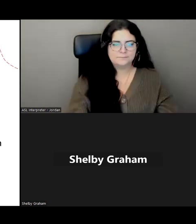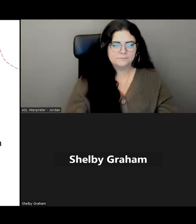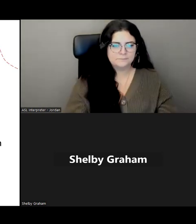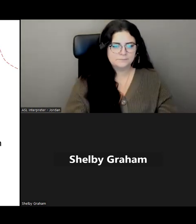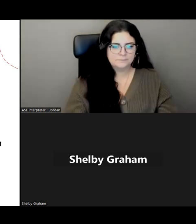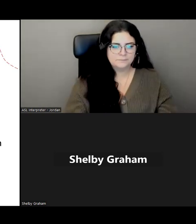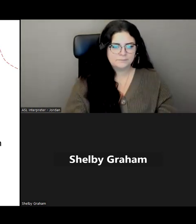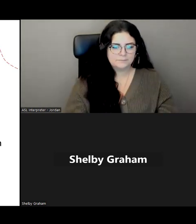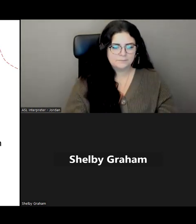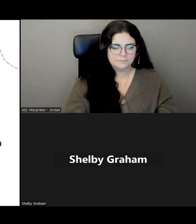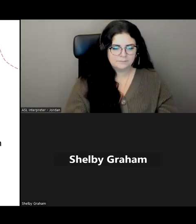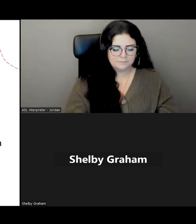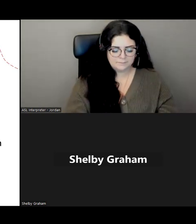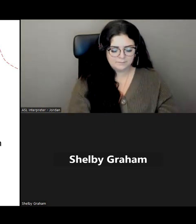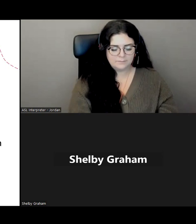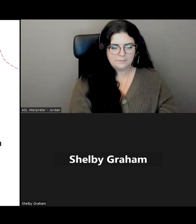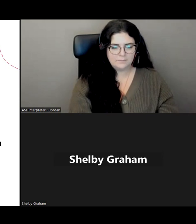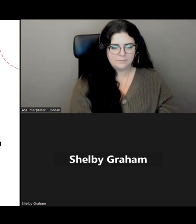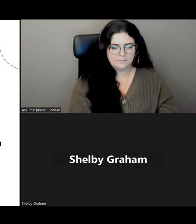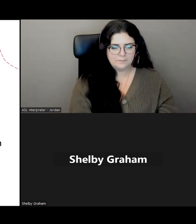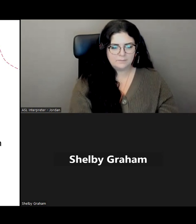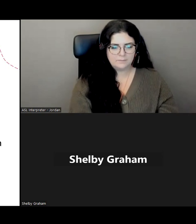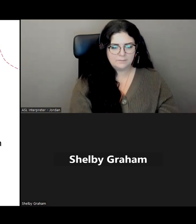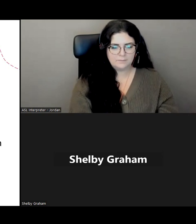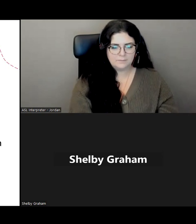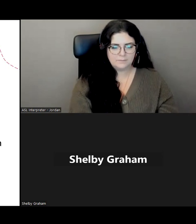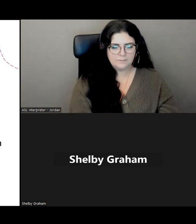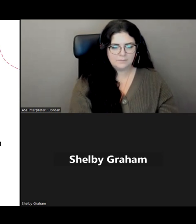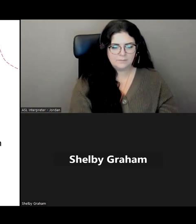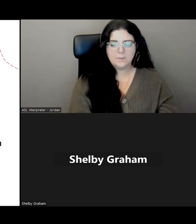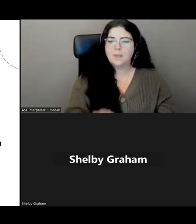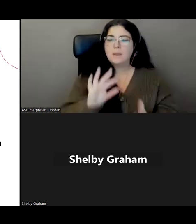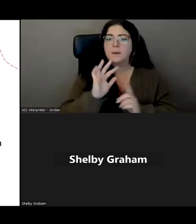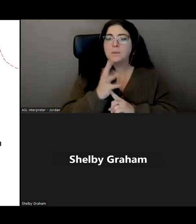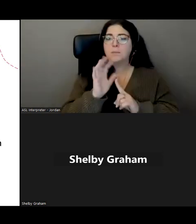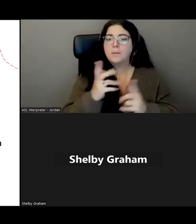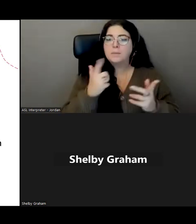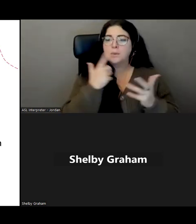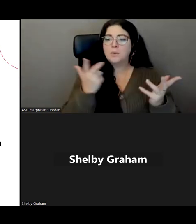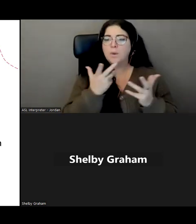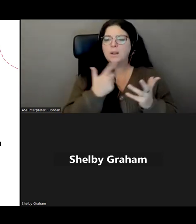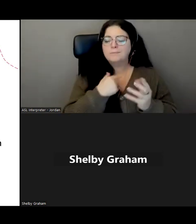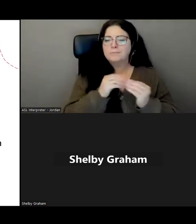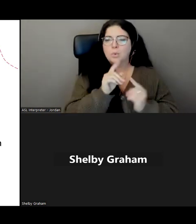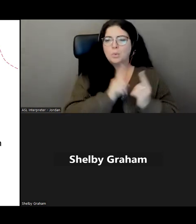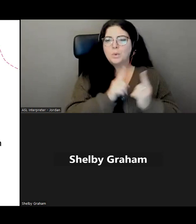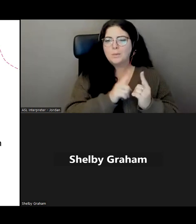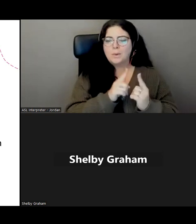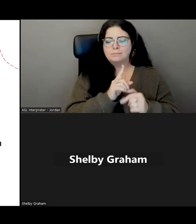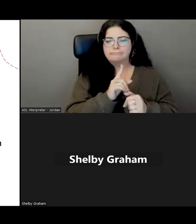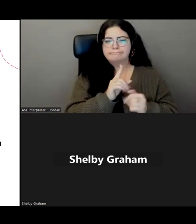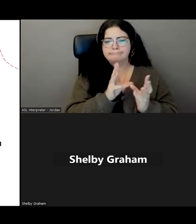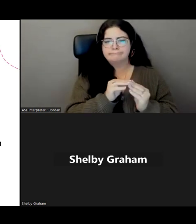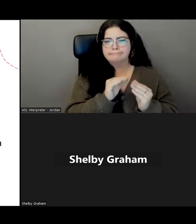One of our most popular services are these one-on-one drop-ins. So this is sort of like a tech support session where